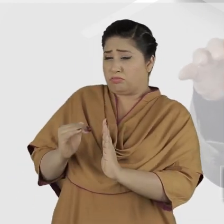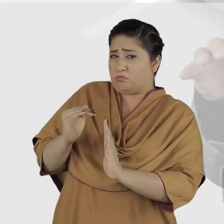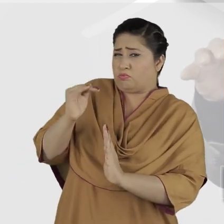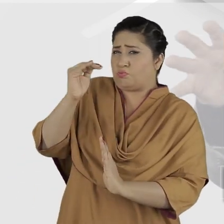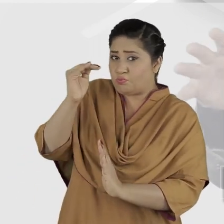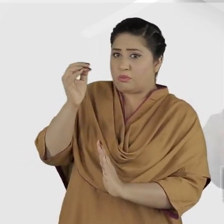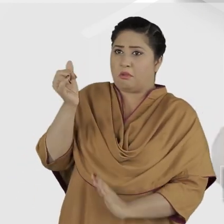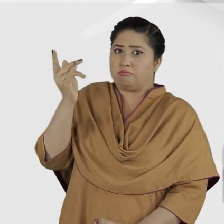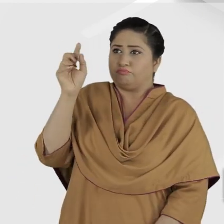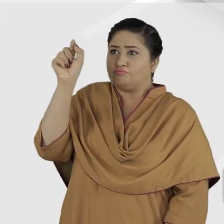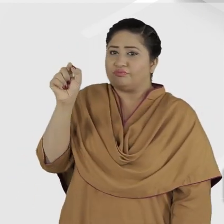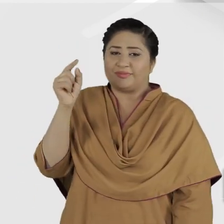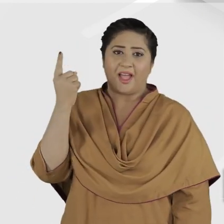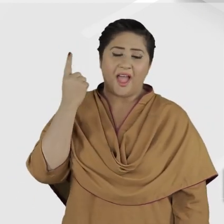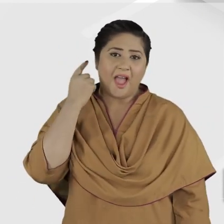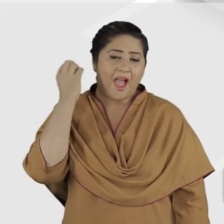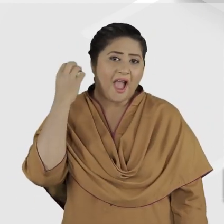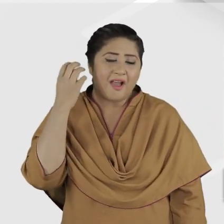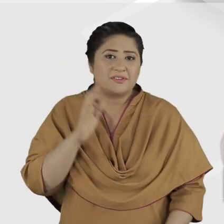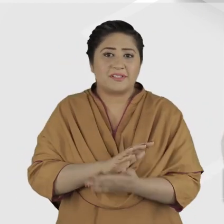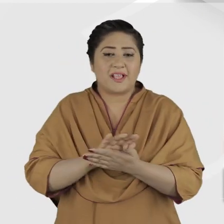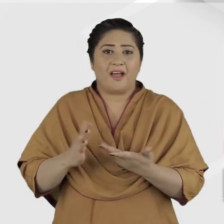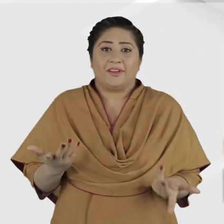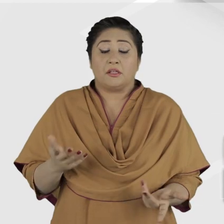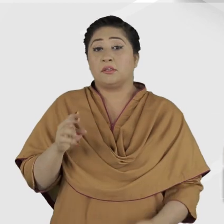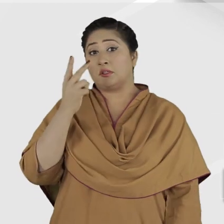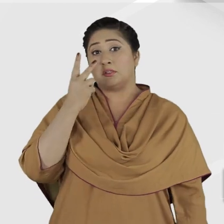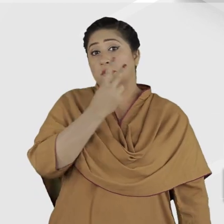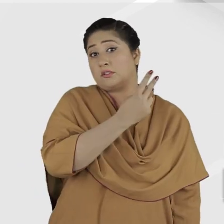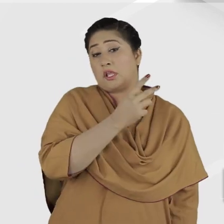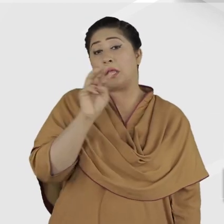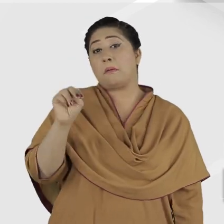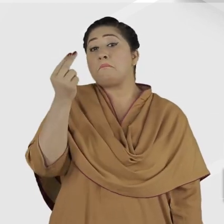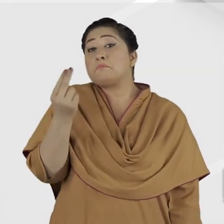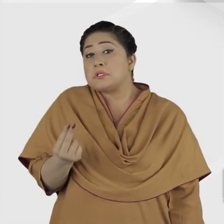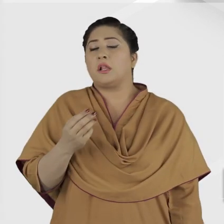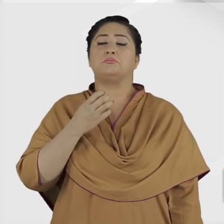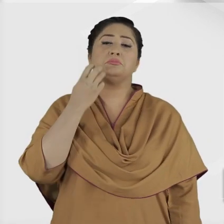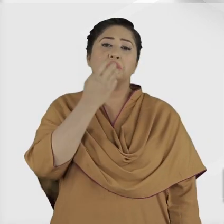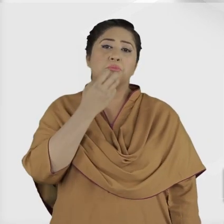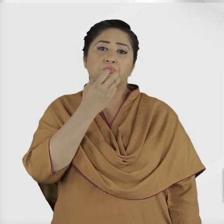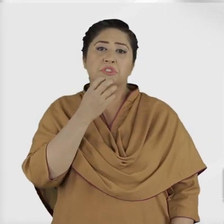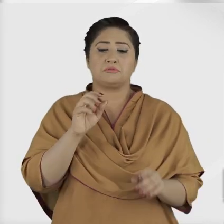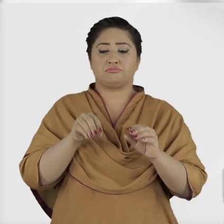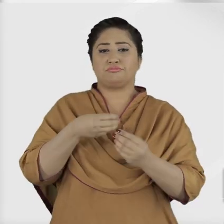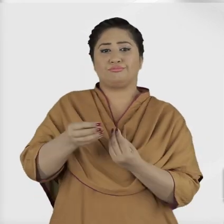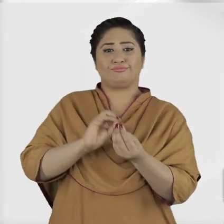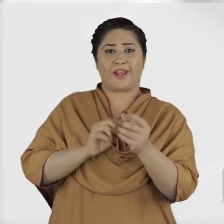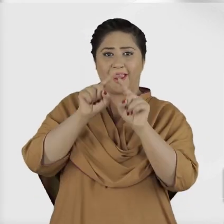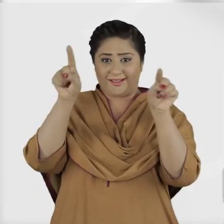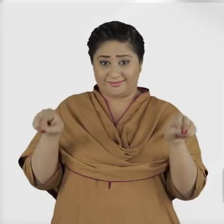high-pitched and not as clear. You can see some examples in what is called the speech banana.